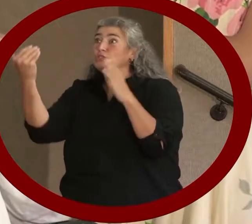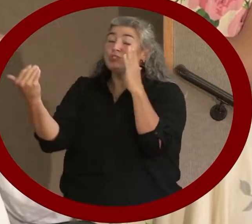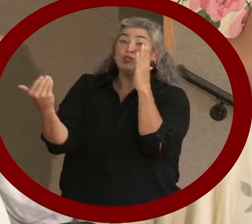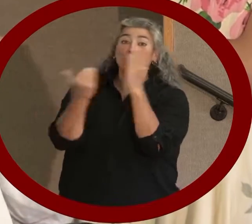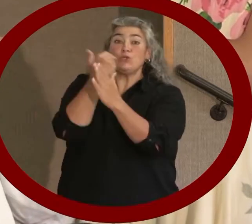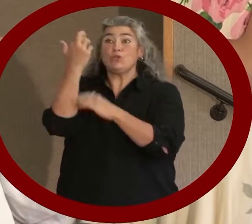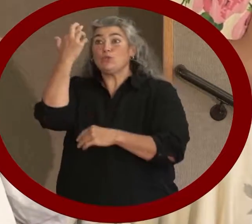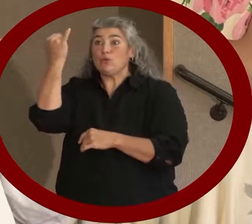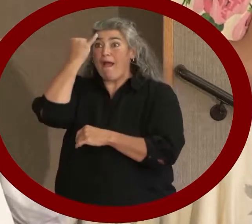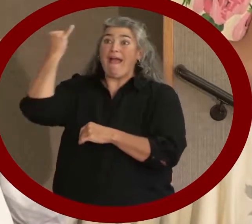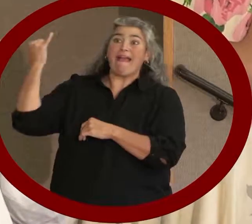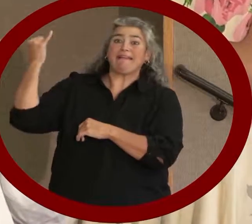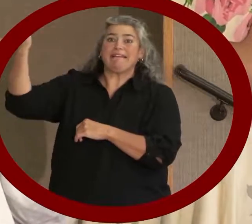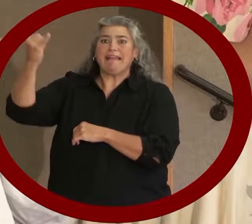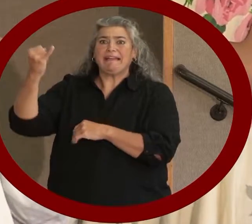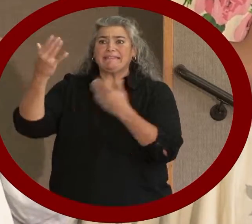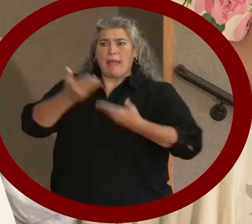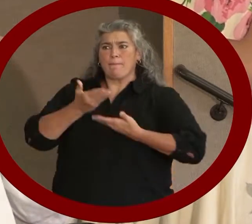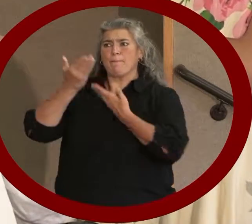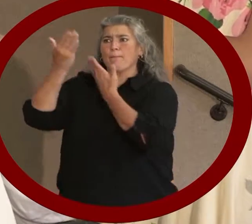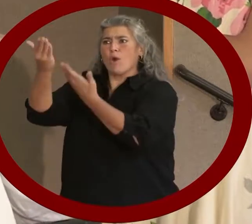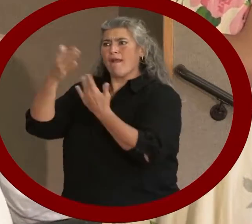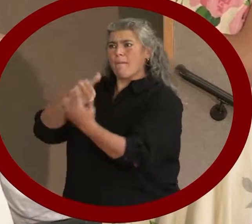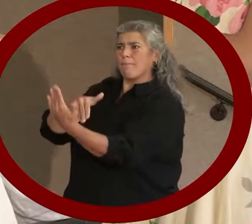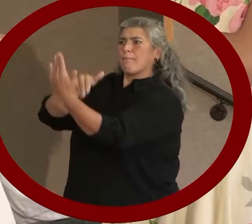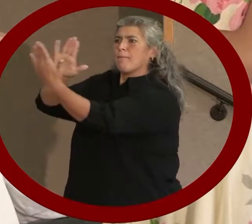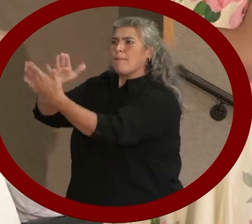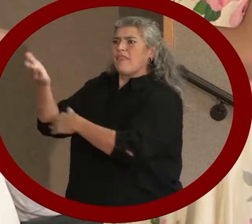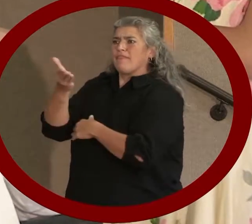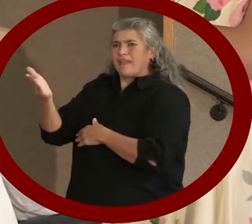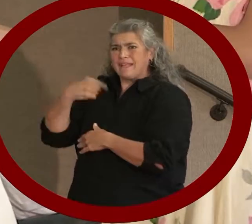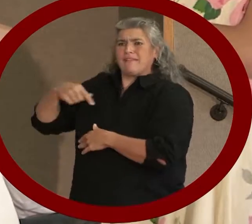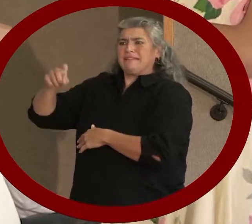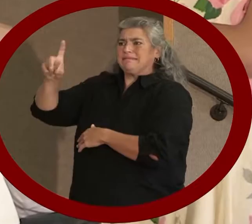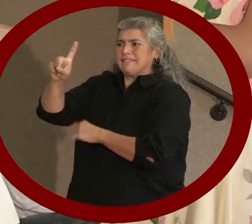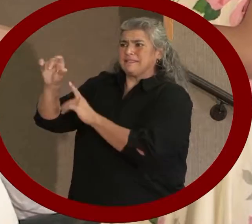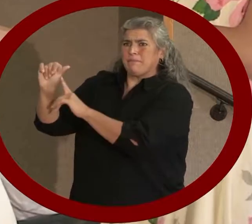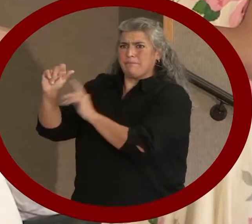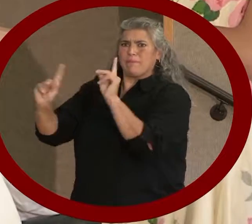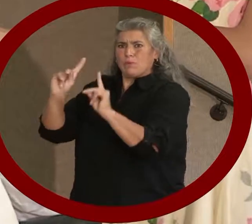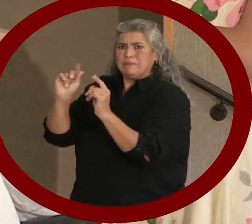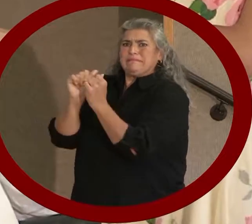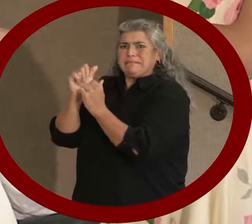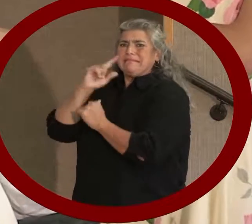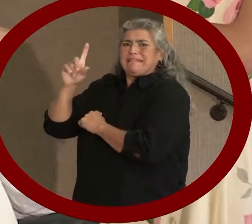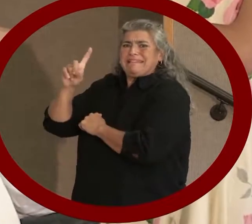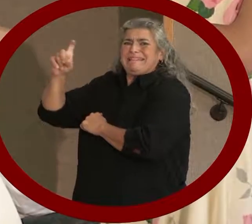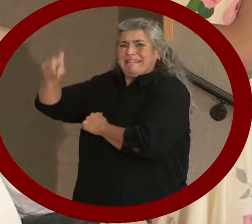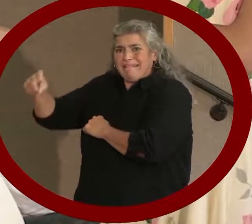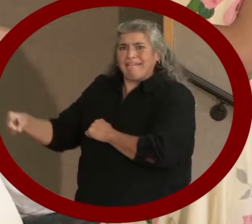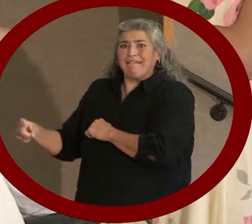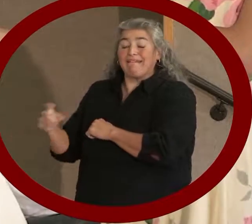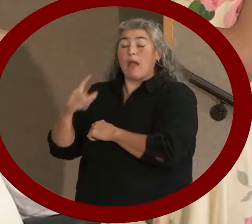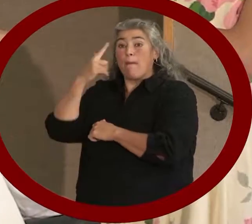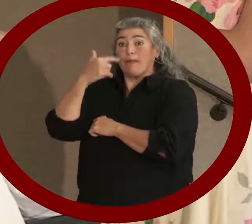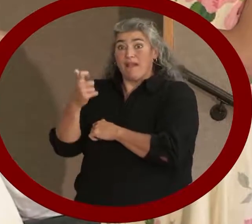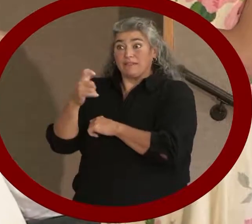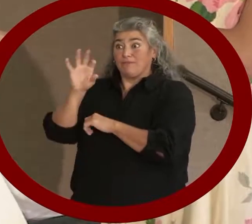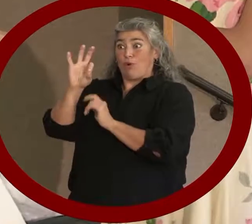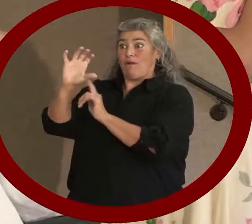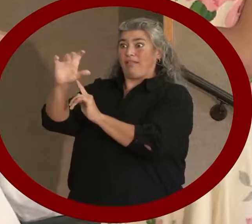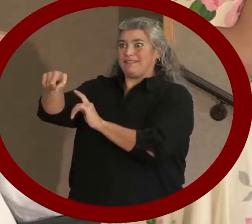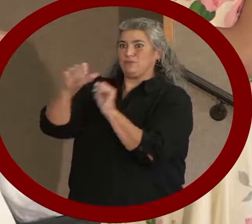forefront the concerns of people with disabilities to ensure that Fort Collins remains a choice city for